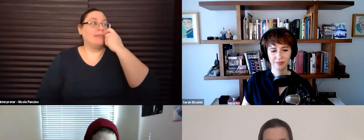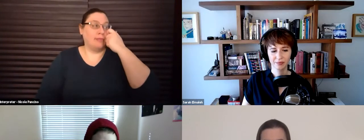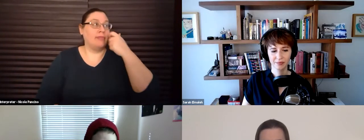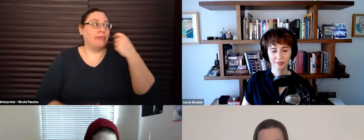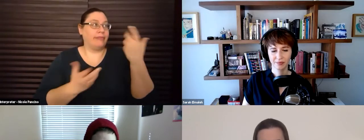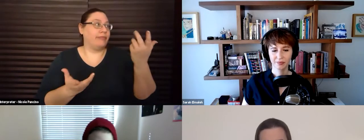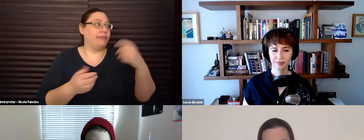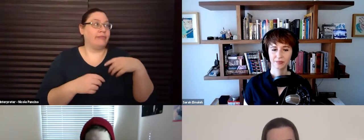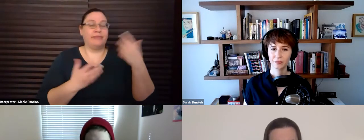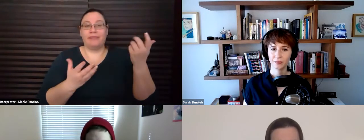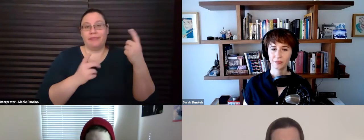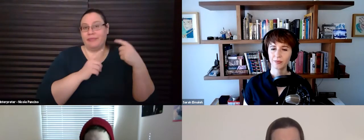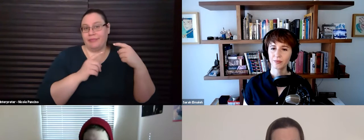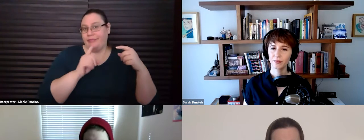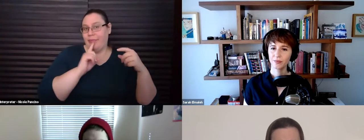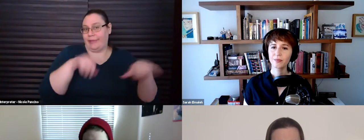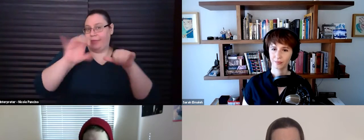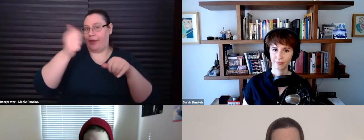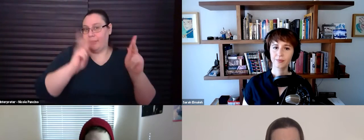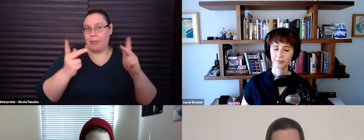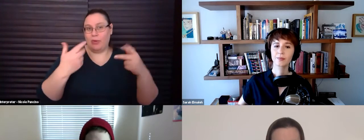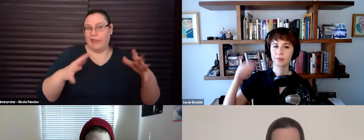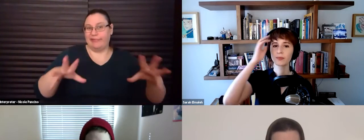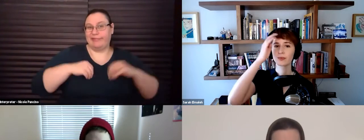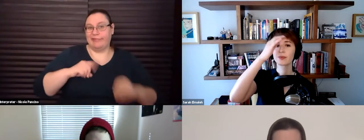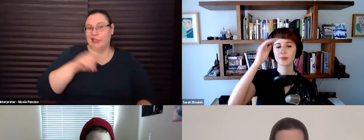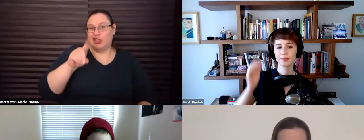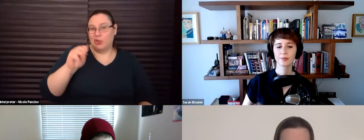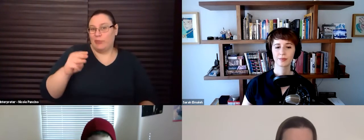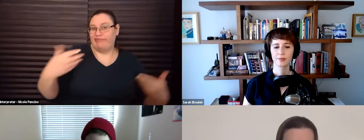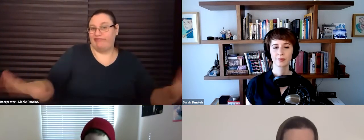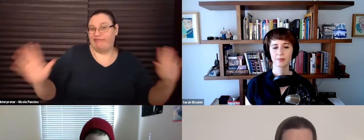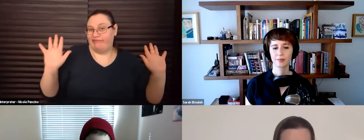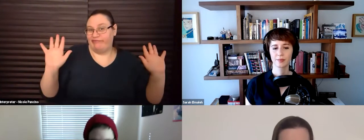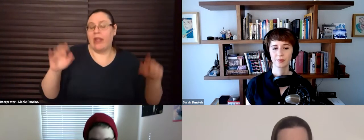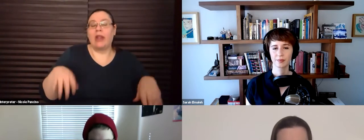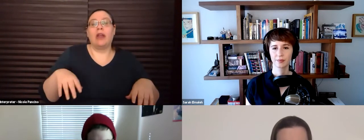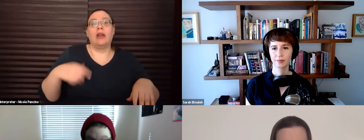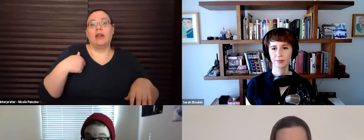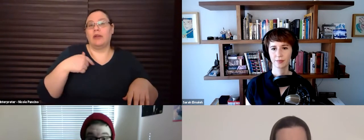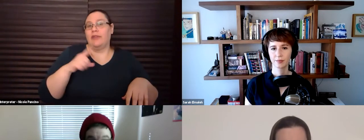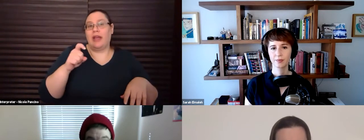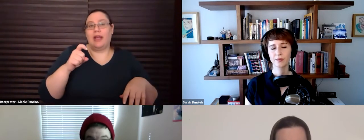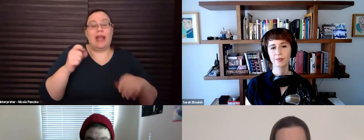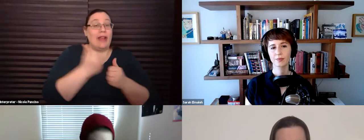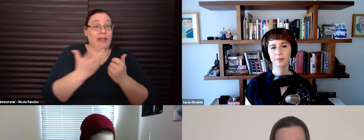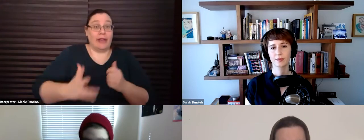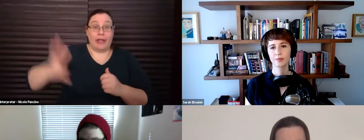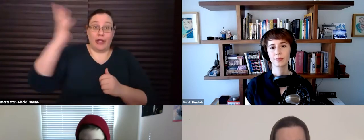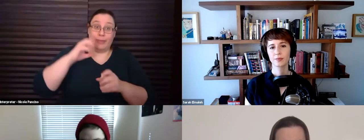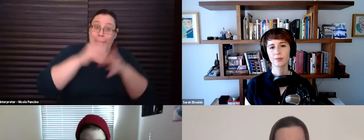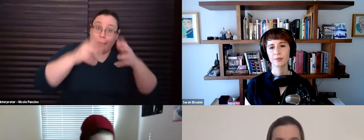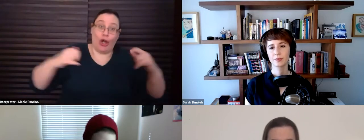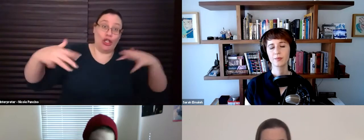mean, we've much like everyone adopted zoom. Uh, we've had to, you know, take everything that used to be in person. We